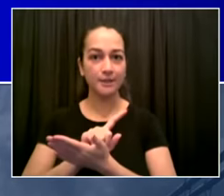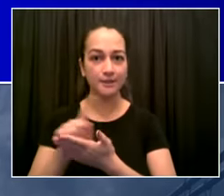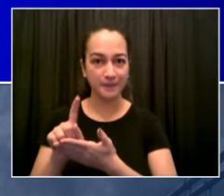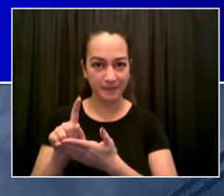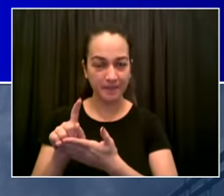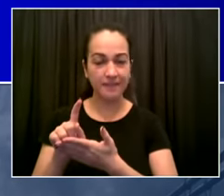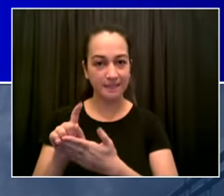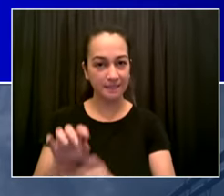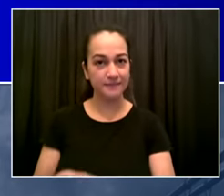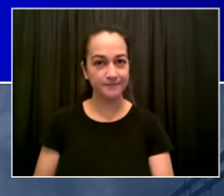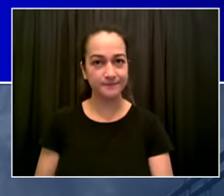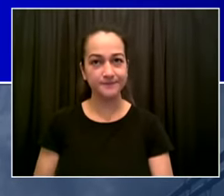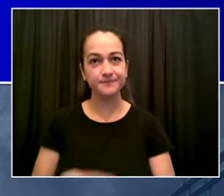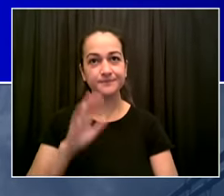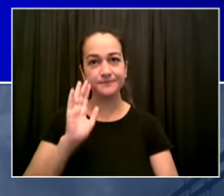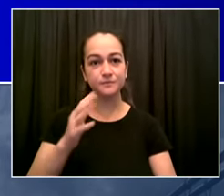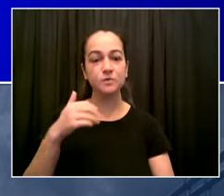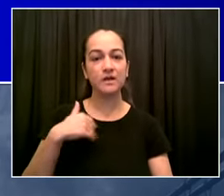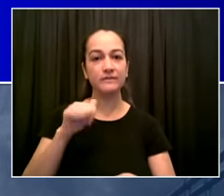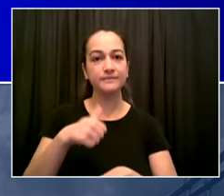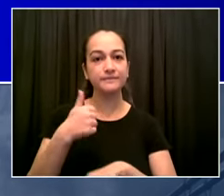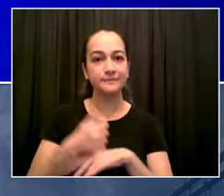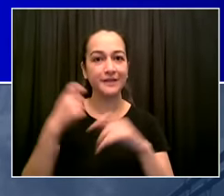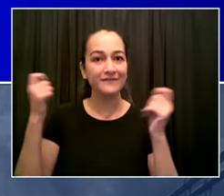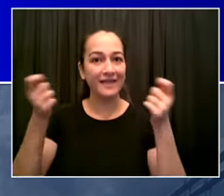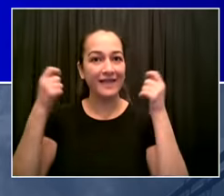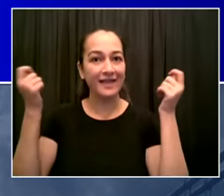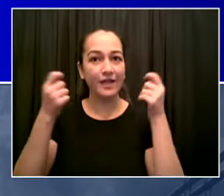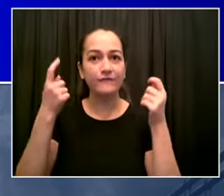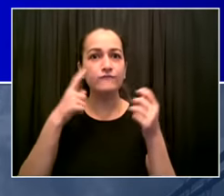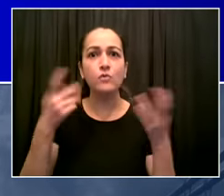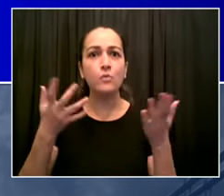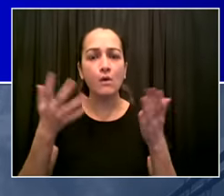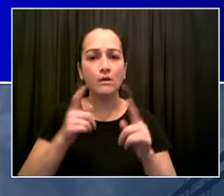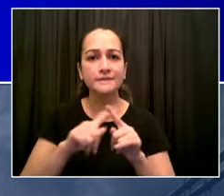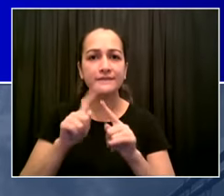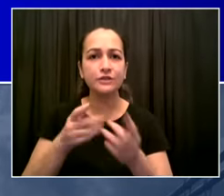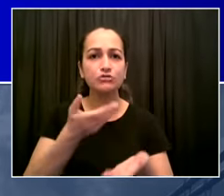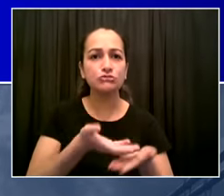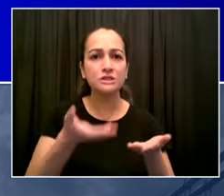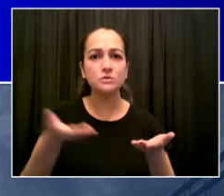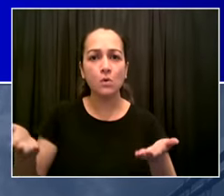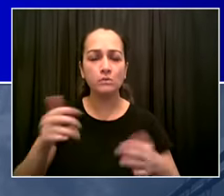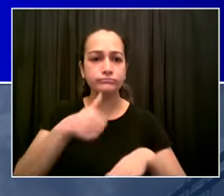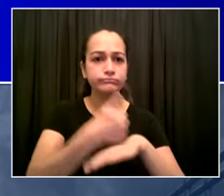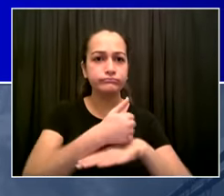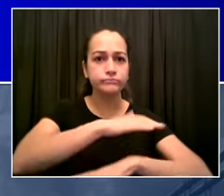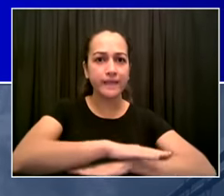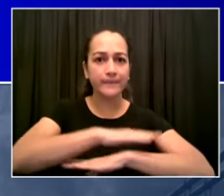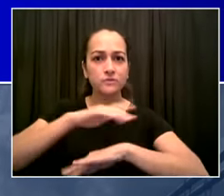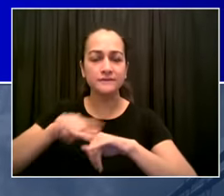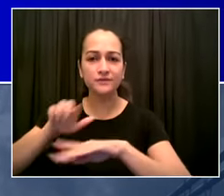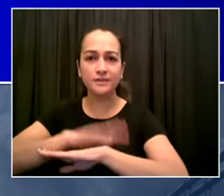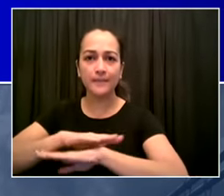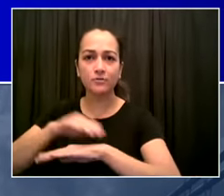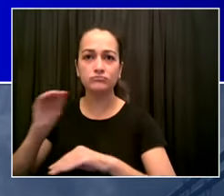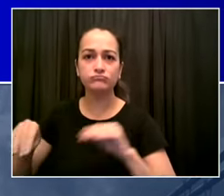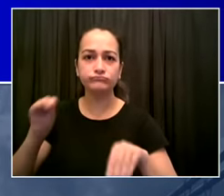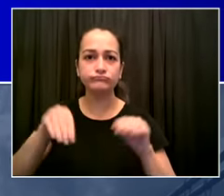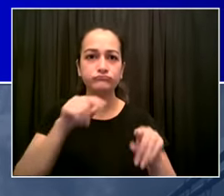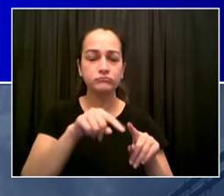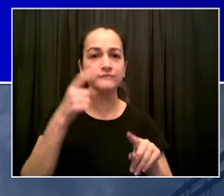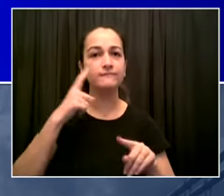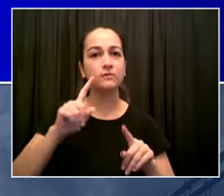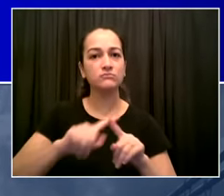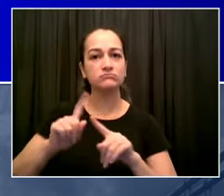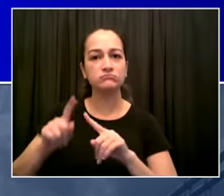offer we're here to help staten islanders we're here to listen to staten islanders this is going to be another good day working with the people of staten island and